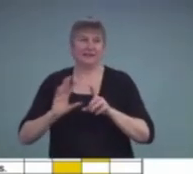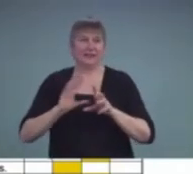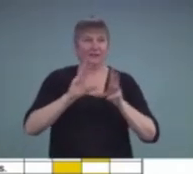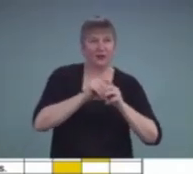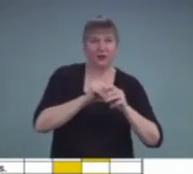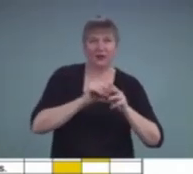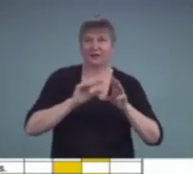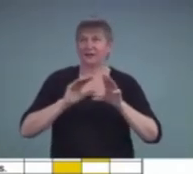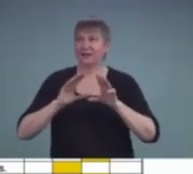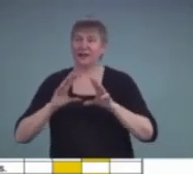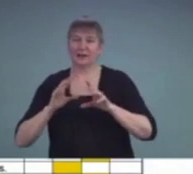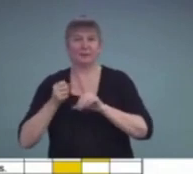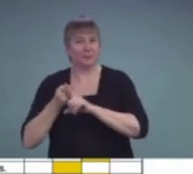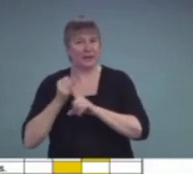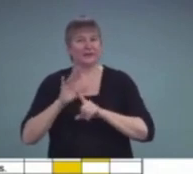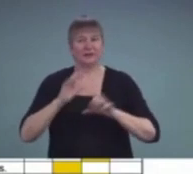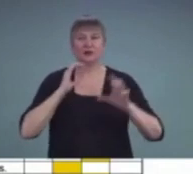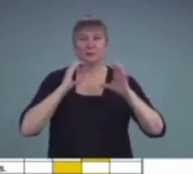communication goes.